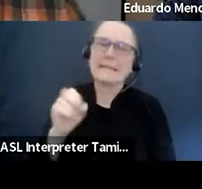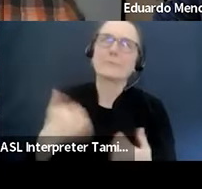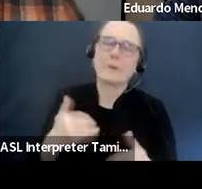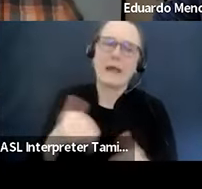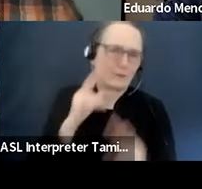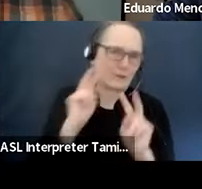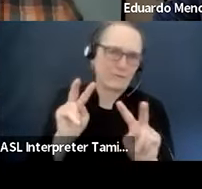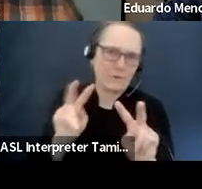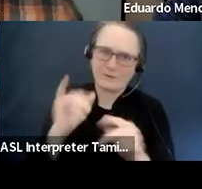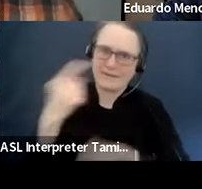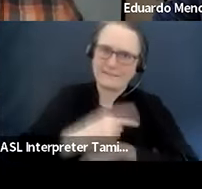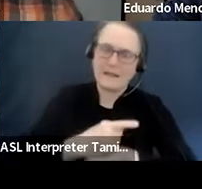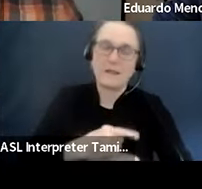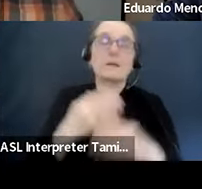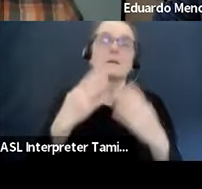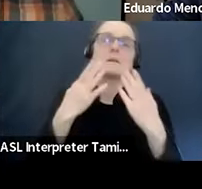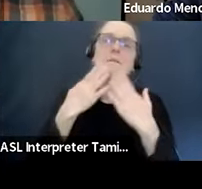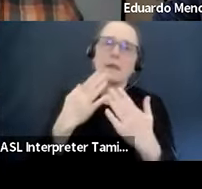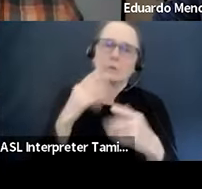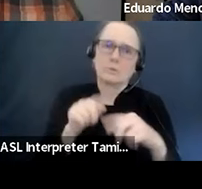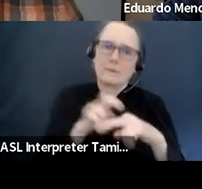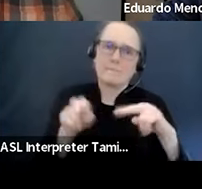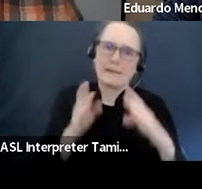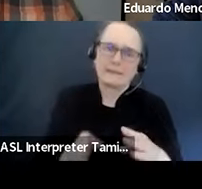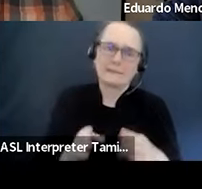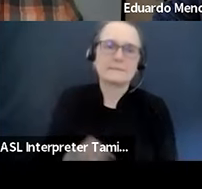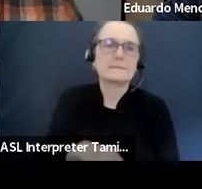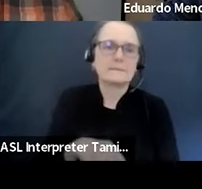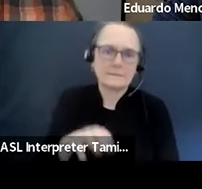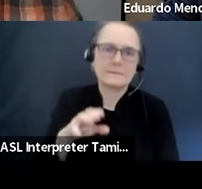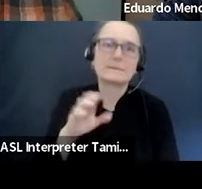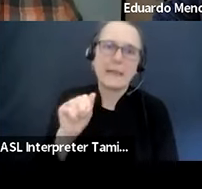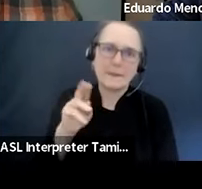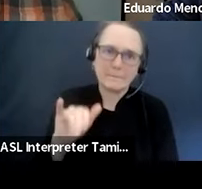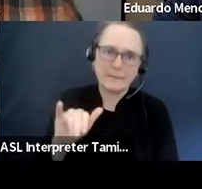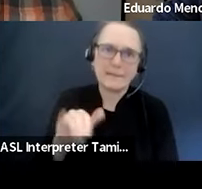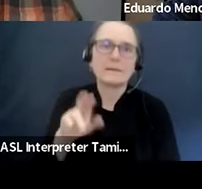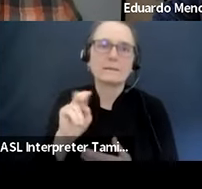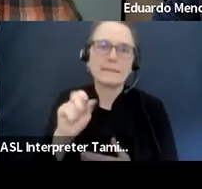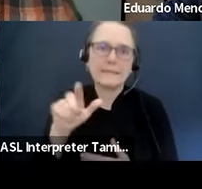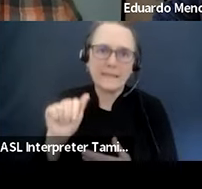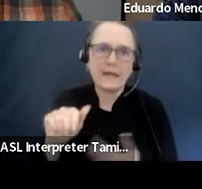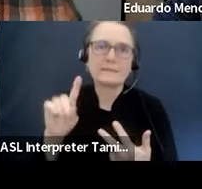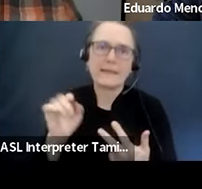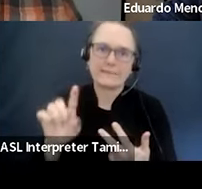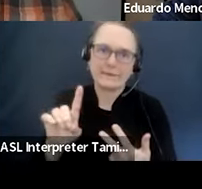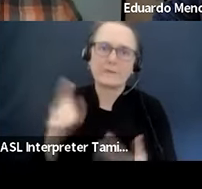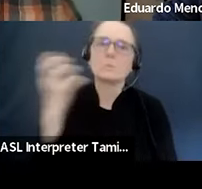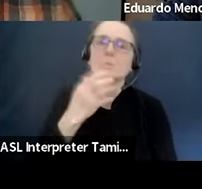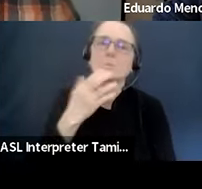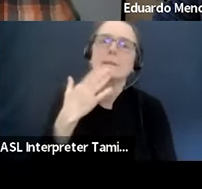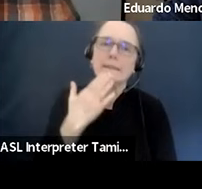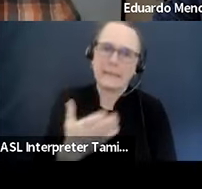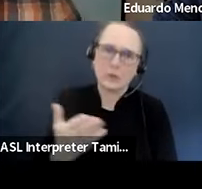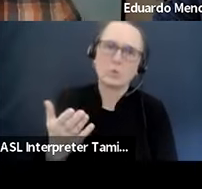uh, Nina, Amy, and David enough, um, for sharing your thoughts this morning and Kate for ushering us through this very, um,